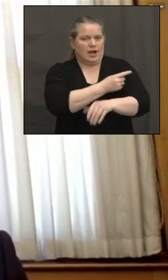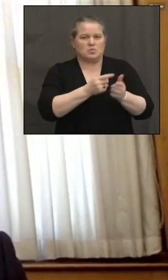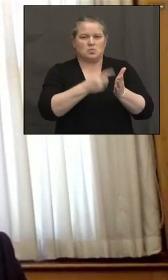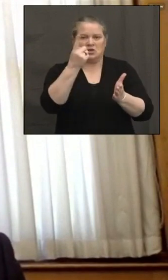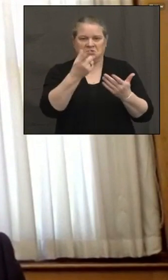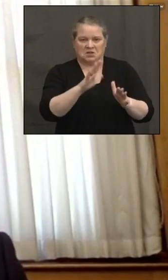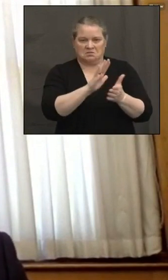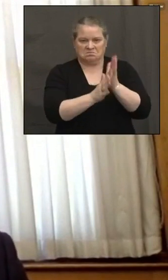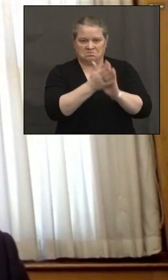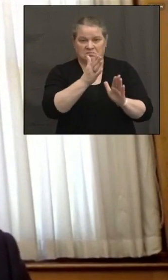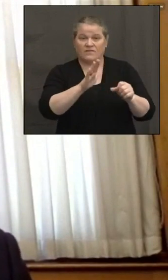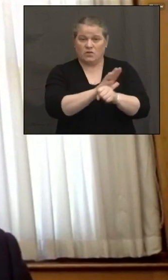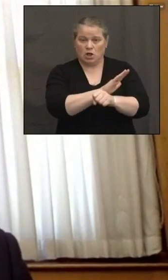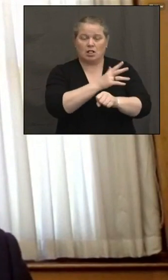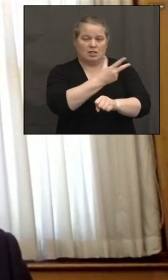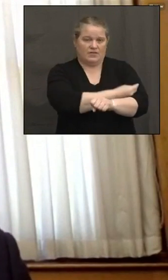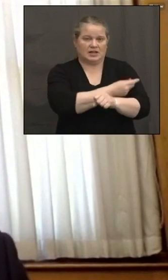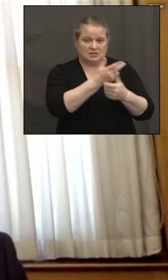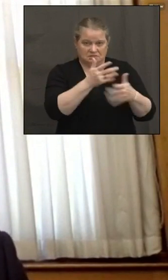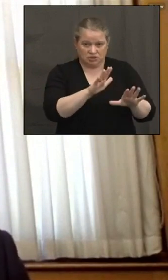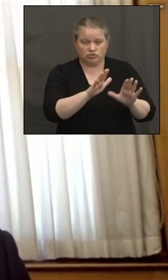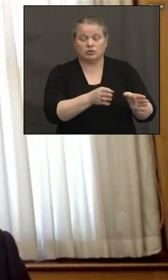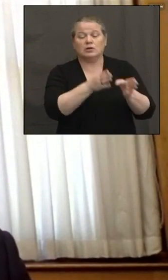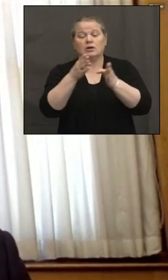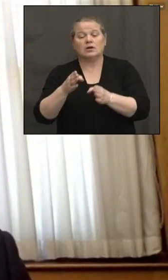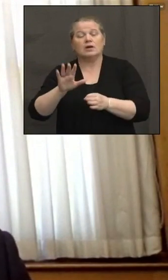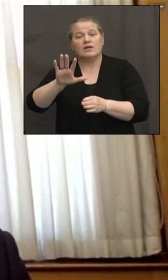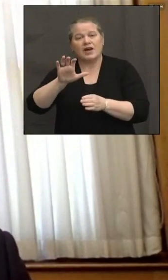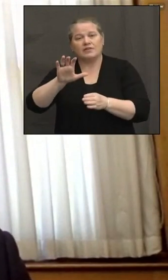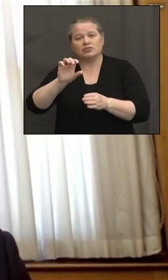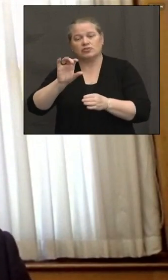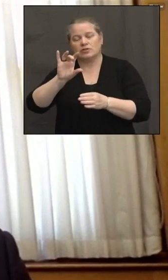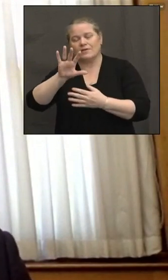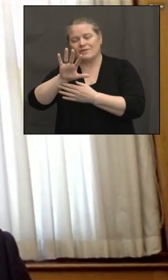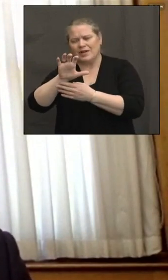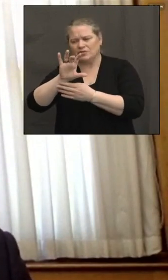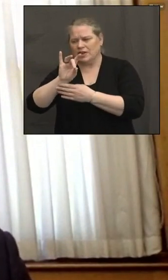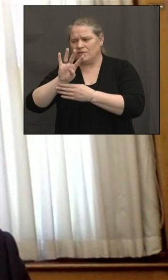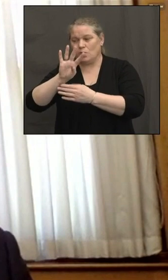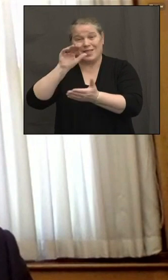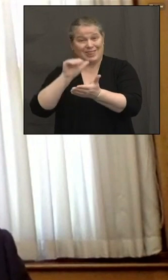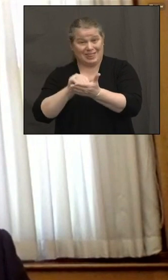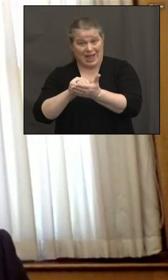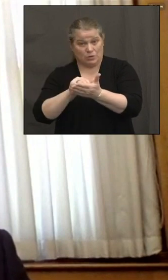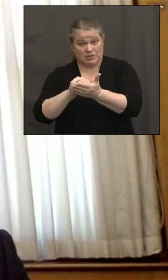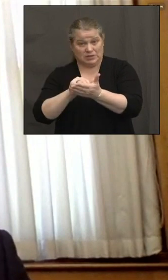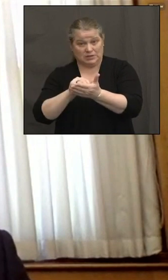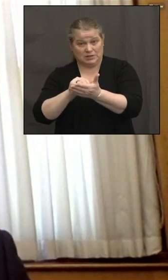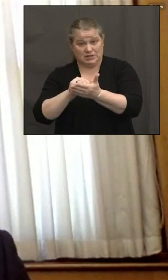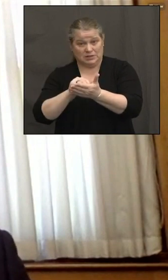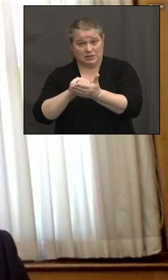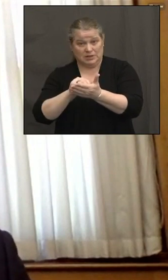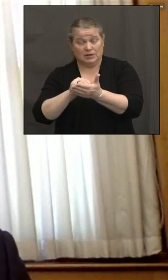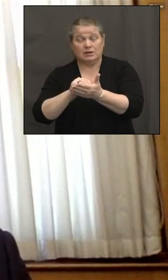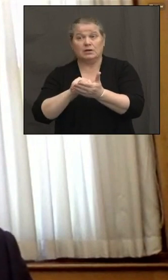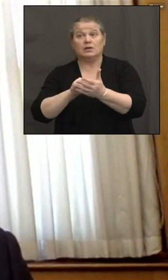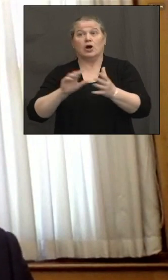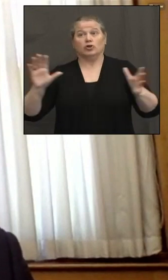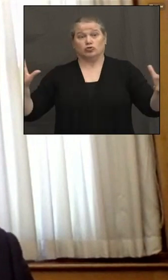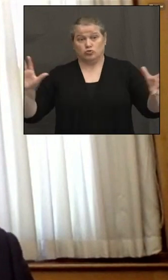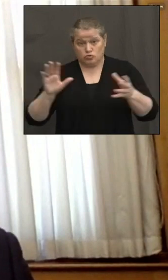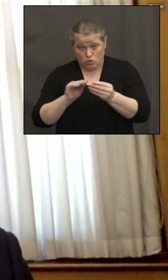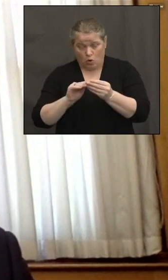Um, and then the 584,000, uh, fully vaccinated, including the J&J. So, about